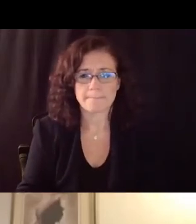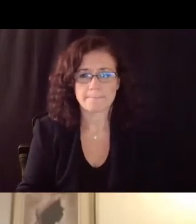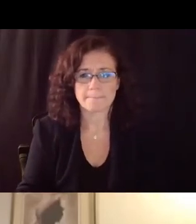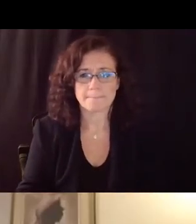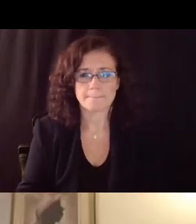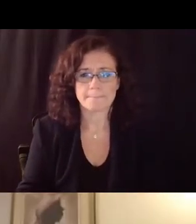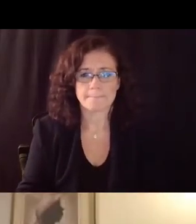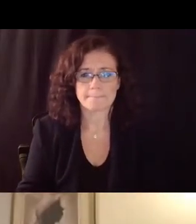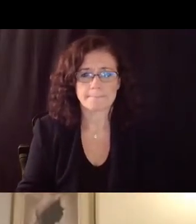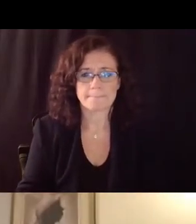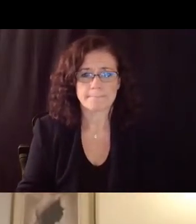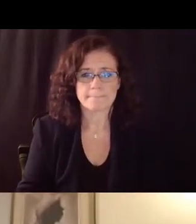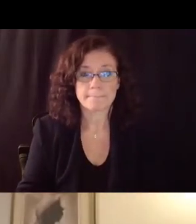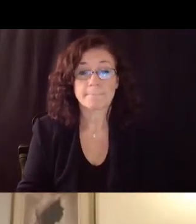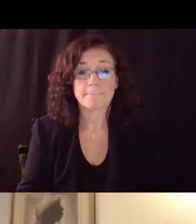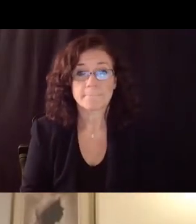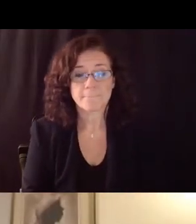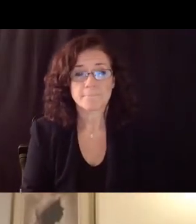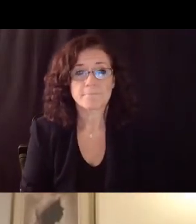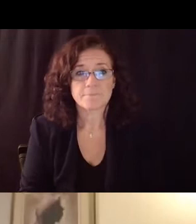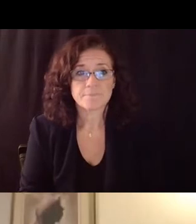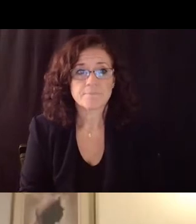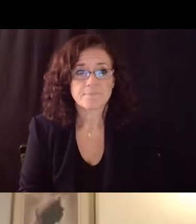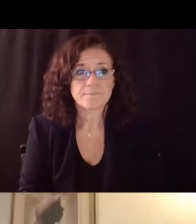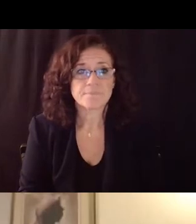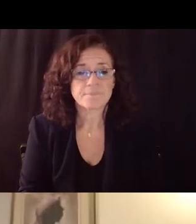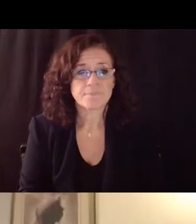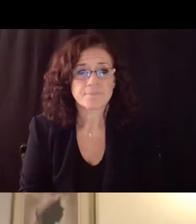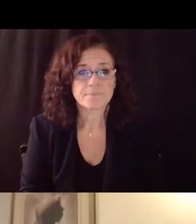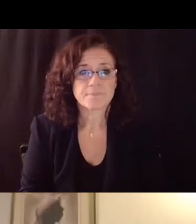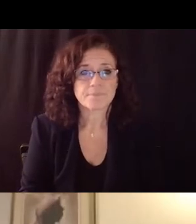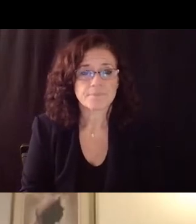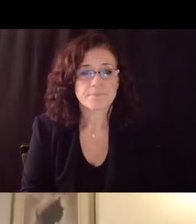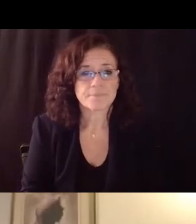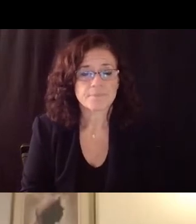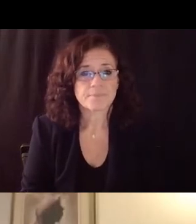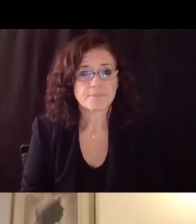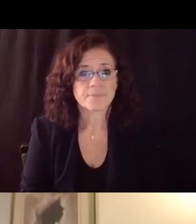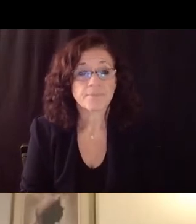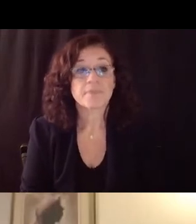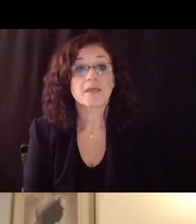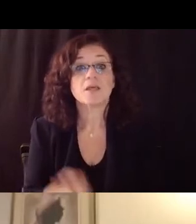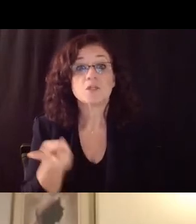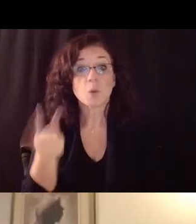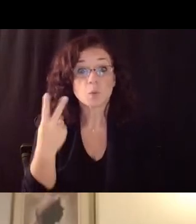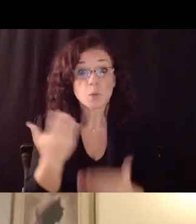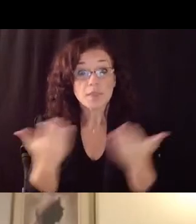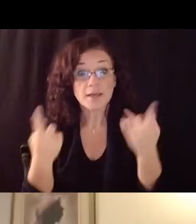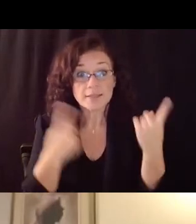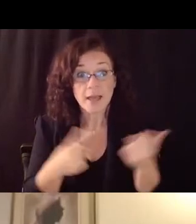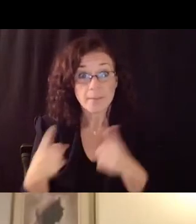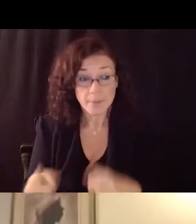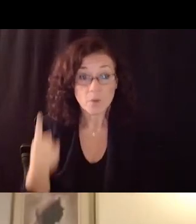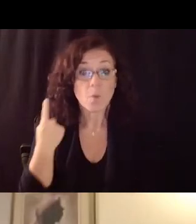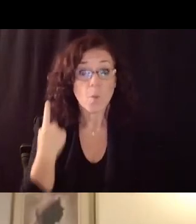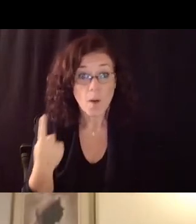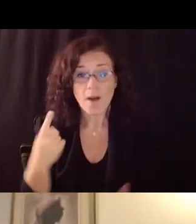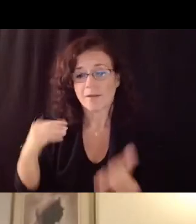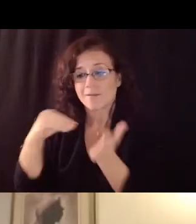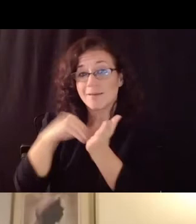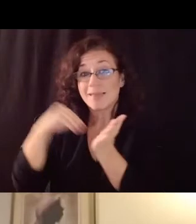okay and and the um well two things one is of course you know the teachers are